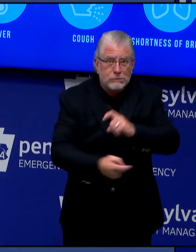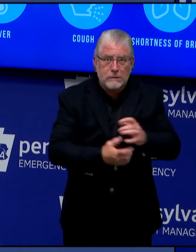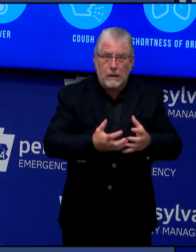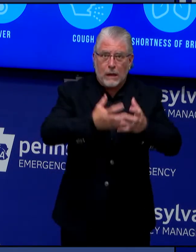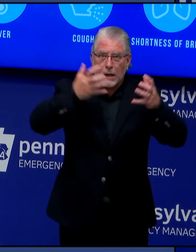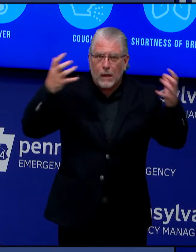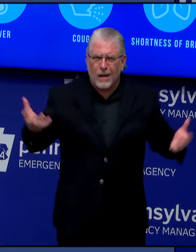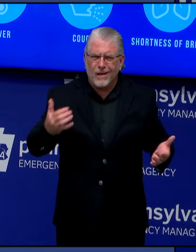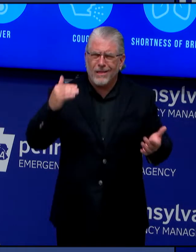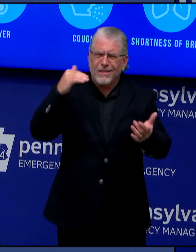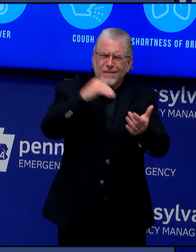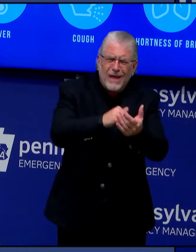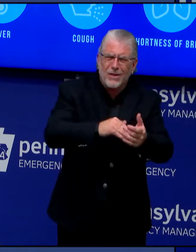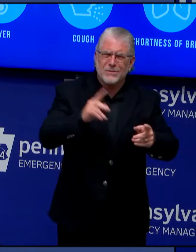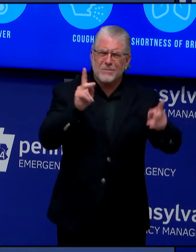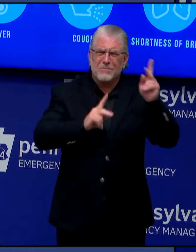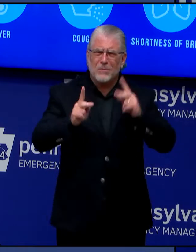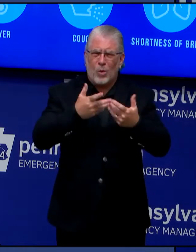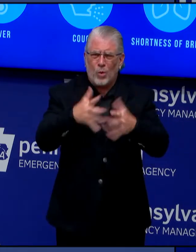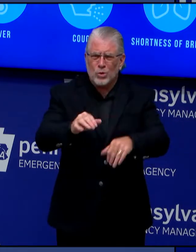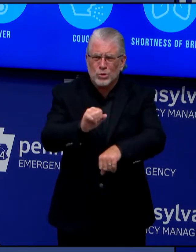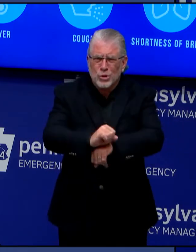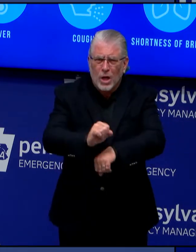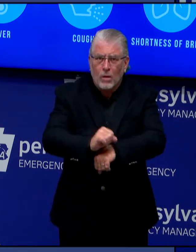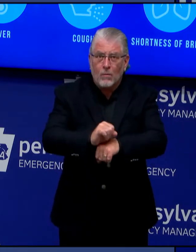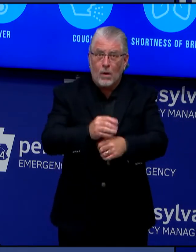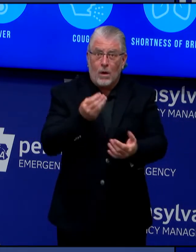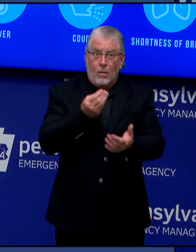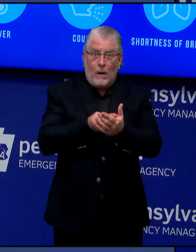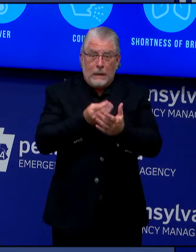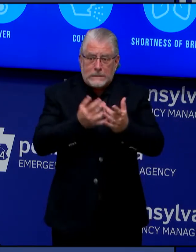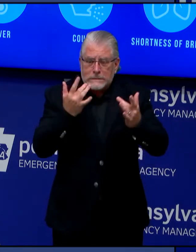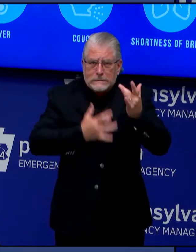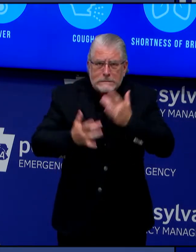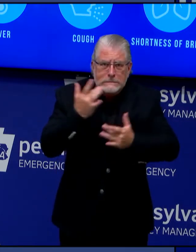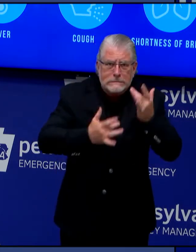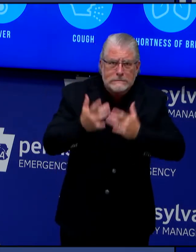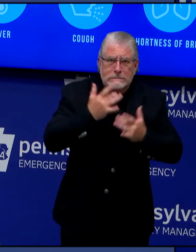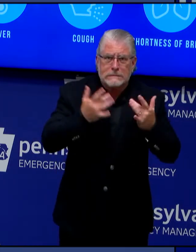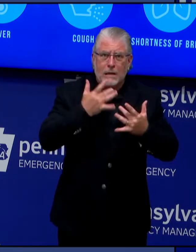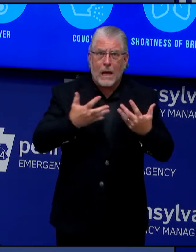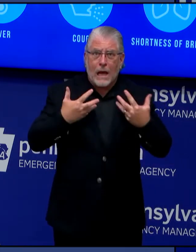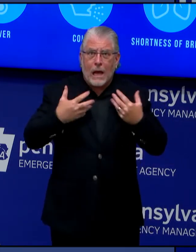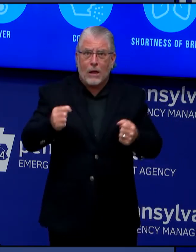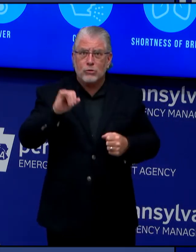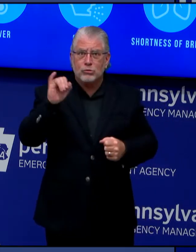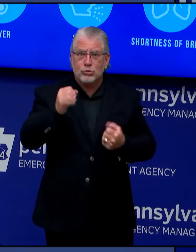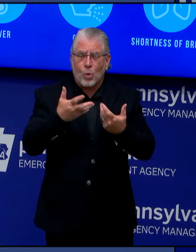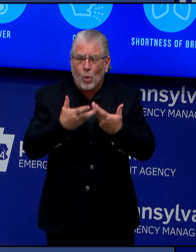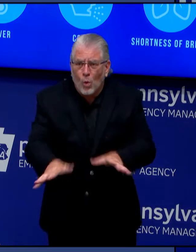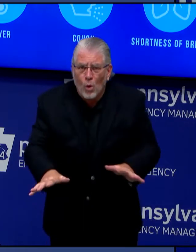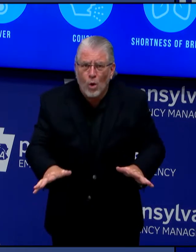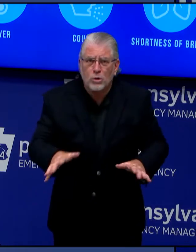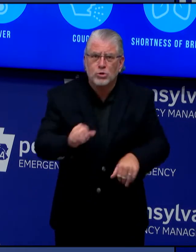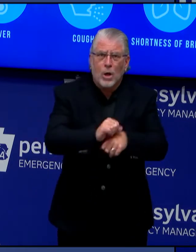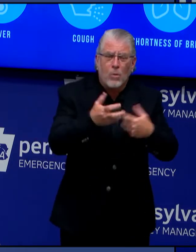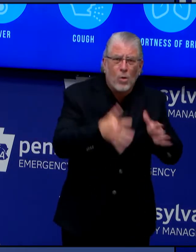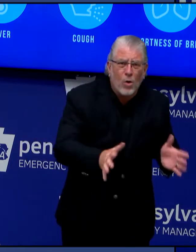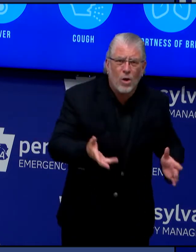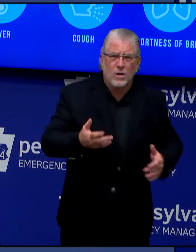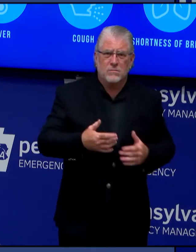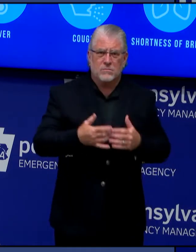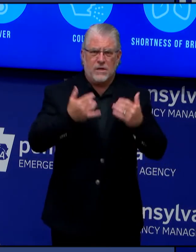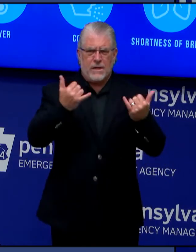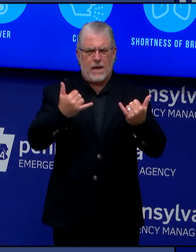income, and health insurance. So I want to take this opportunity to speak directly to Pennsylvanians. The Department of